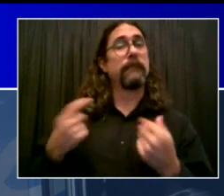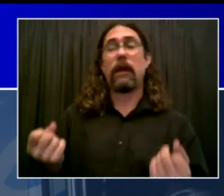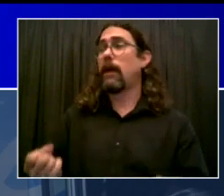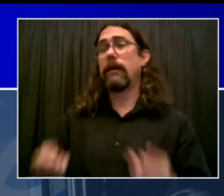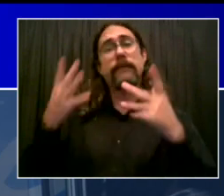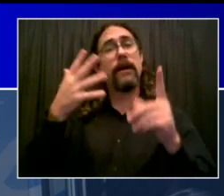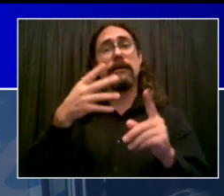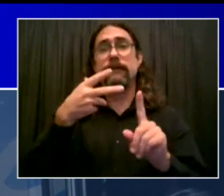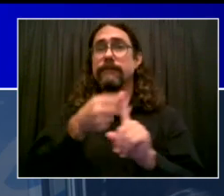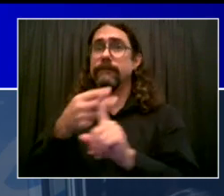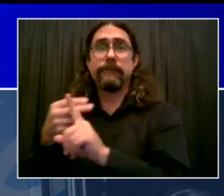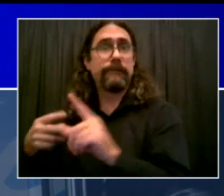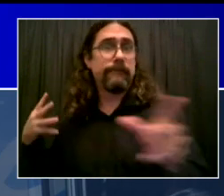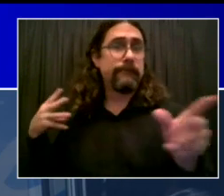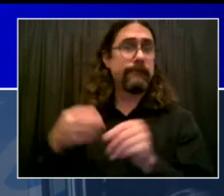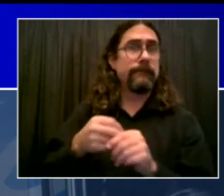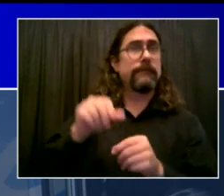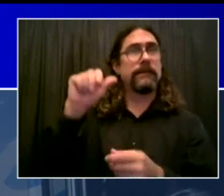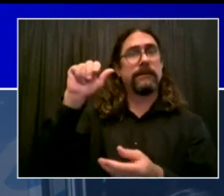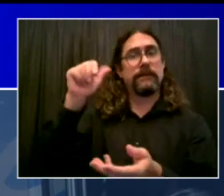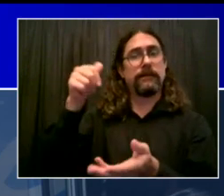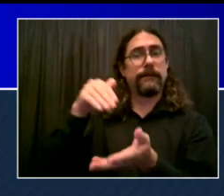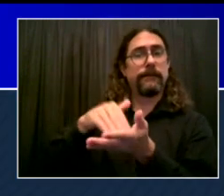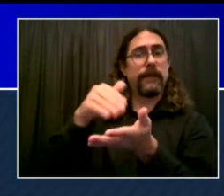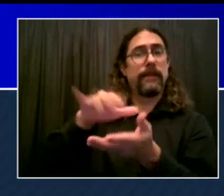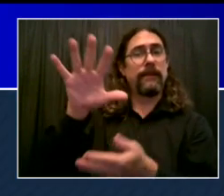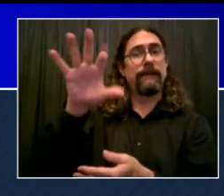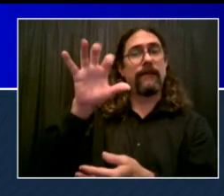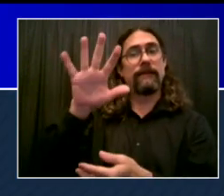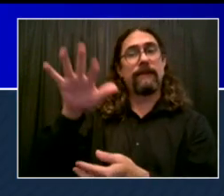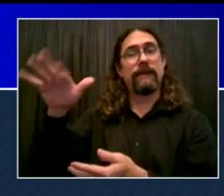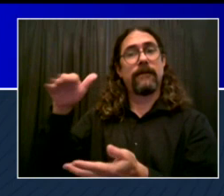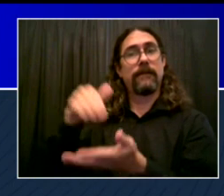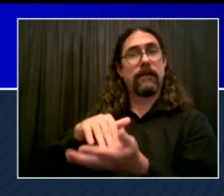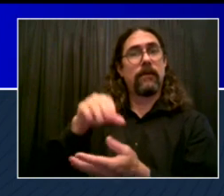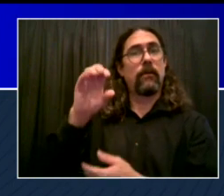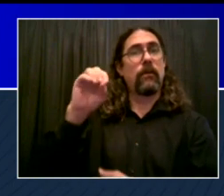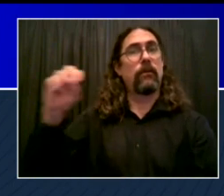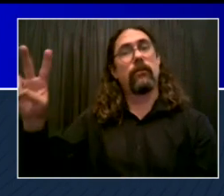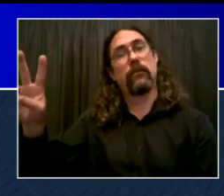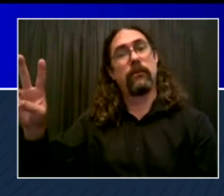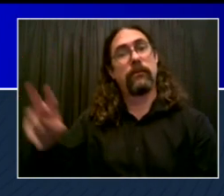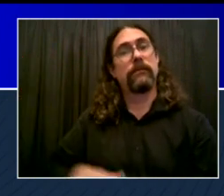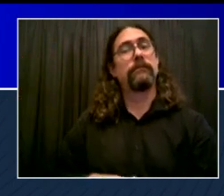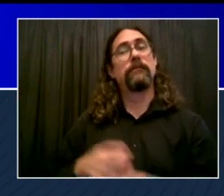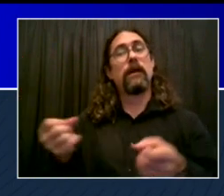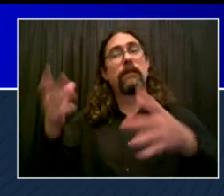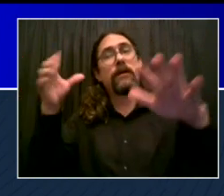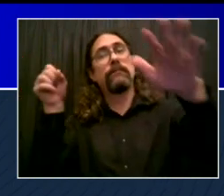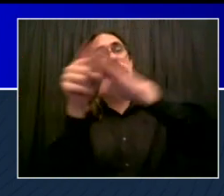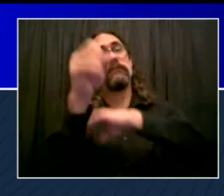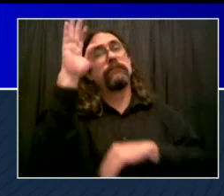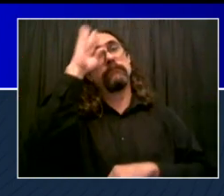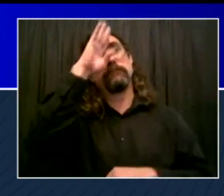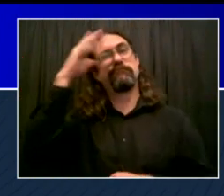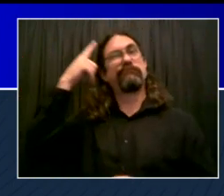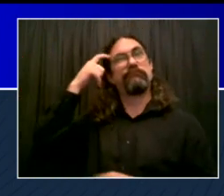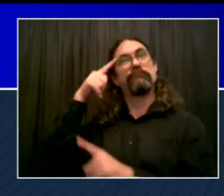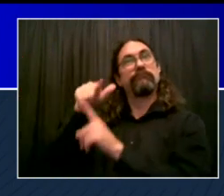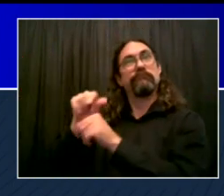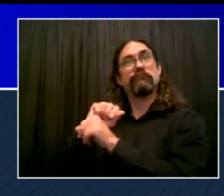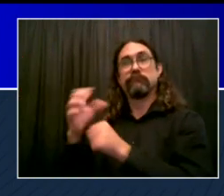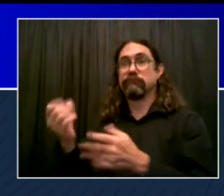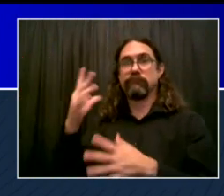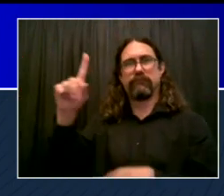doses given. Number two, daily number of people admitted to New York City hospitals for suspected COVID-19. Today's report, 135 patients.